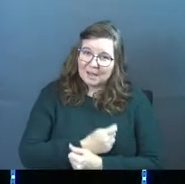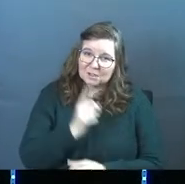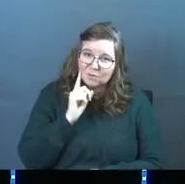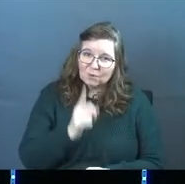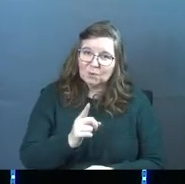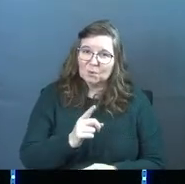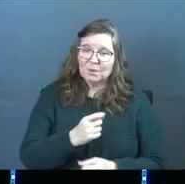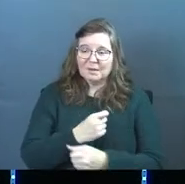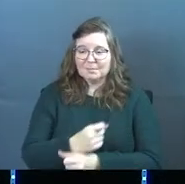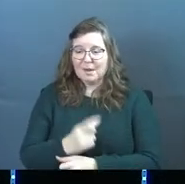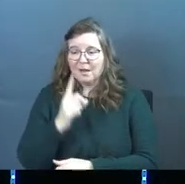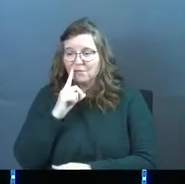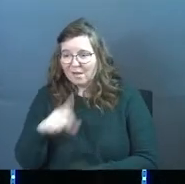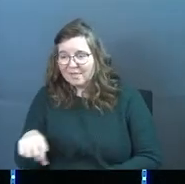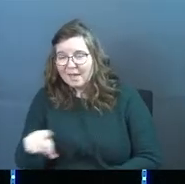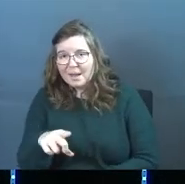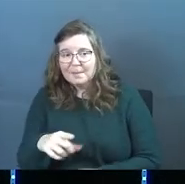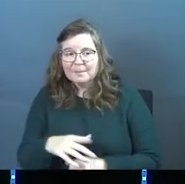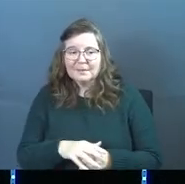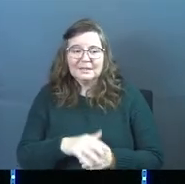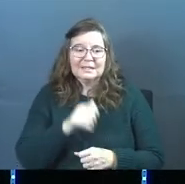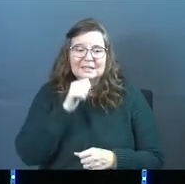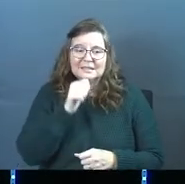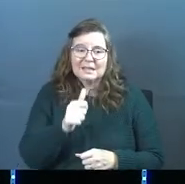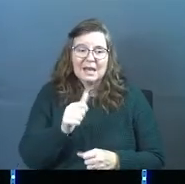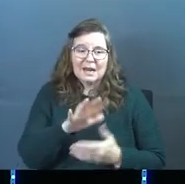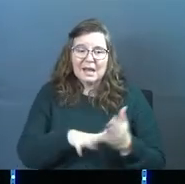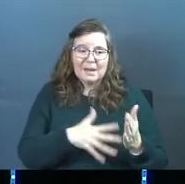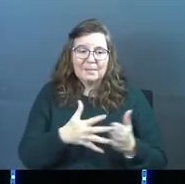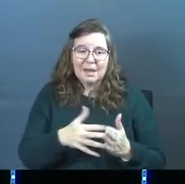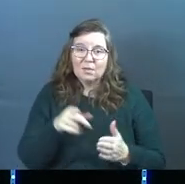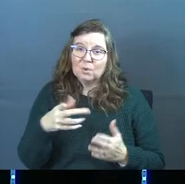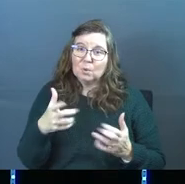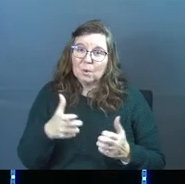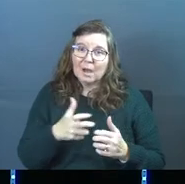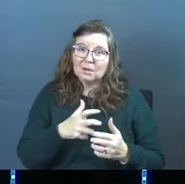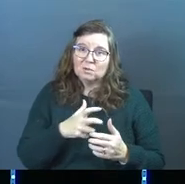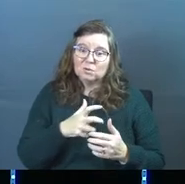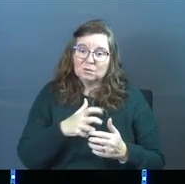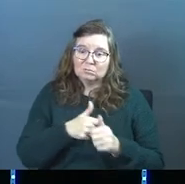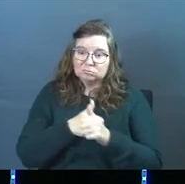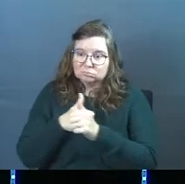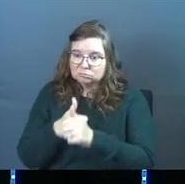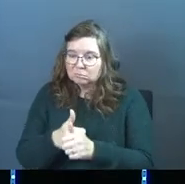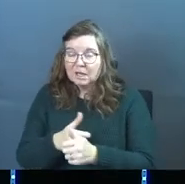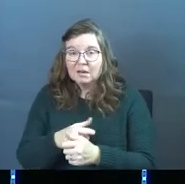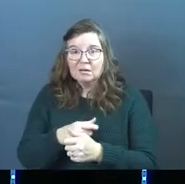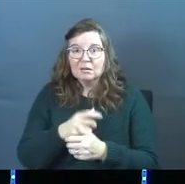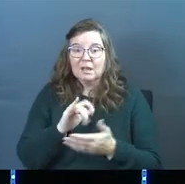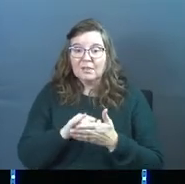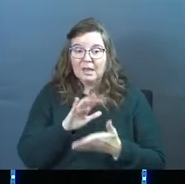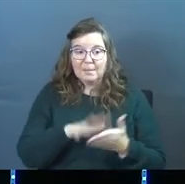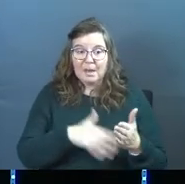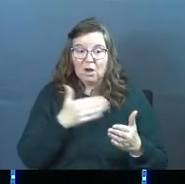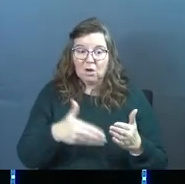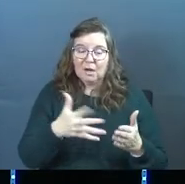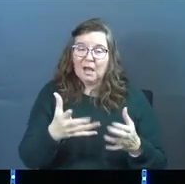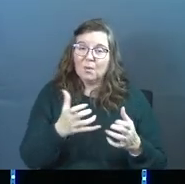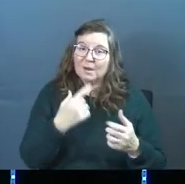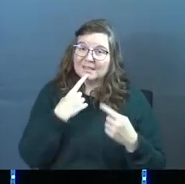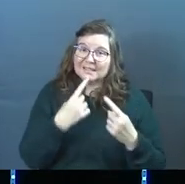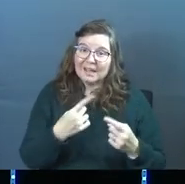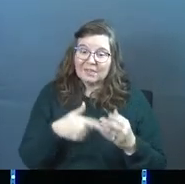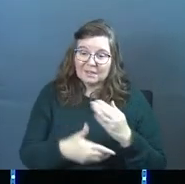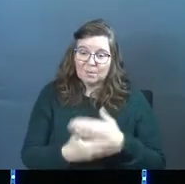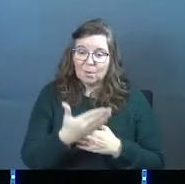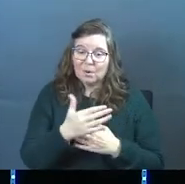you. And it's bondage for them. And it's not a pattern that you want to fall into. And if you've fallen into that pattern, I just want